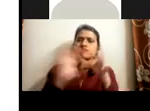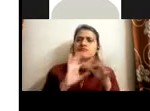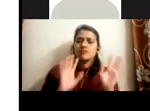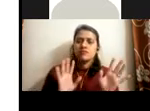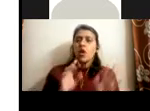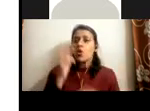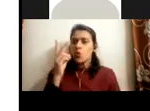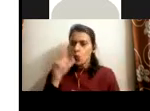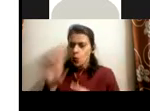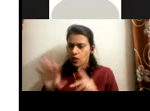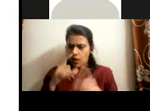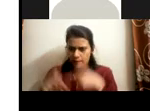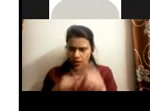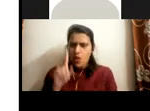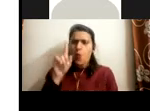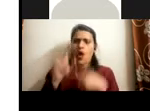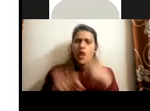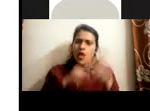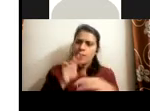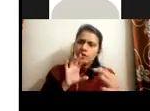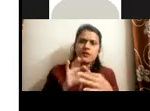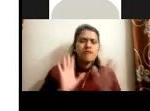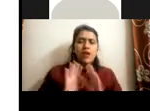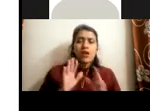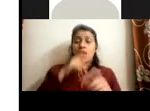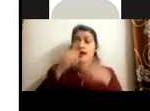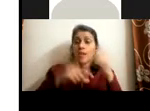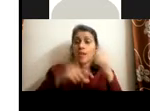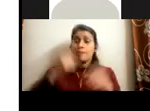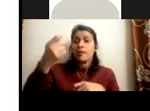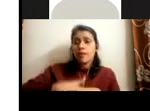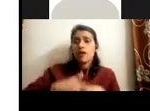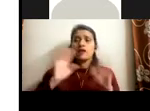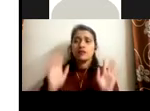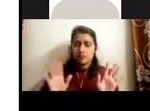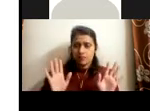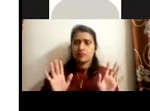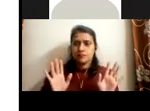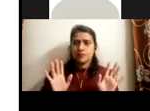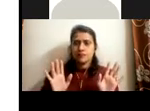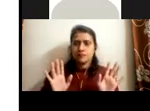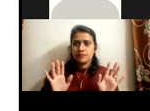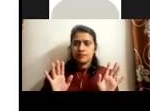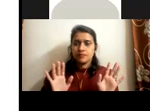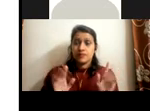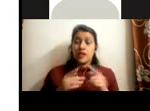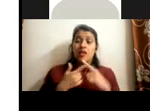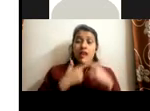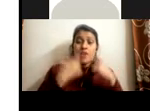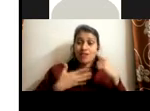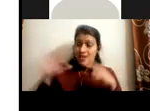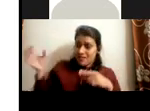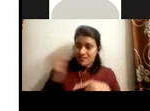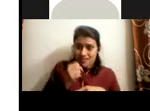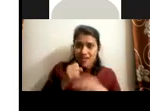company or two companies, but the company is investing here in the training. Okay. The company is paying for the training and et cetera,